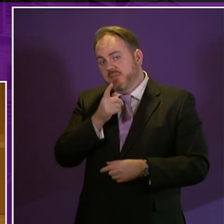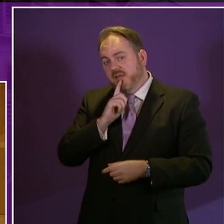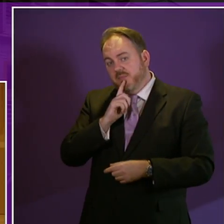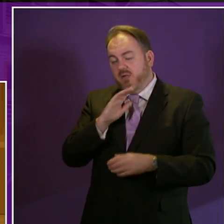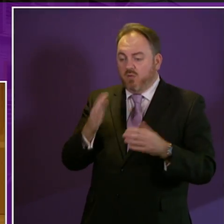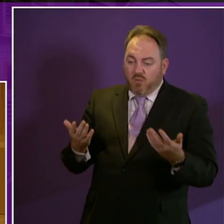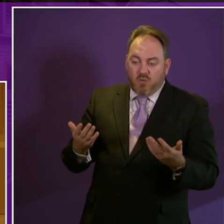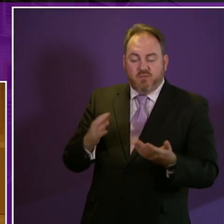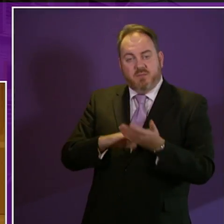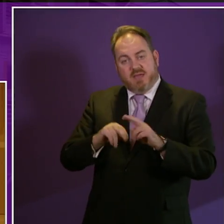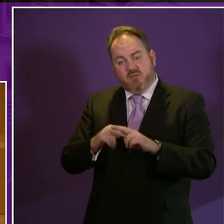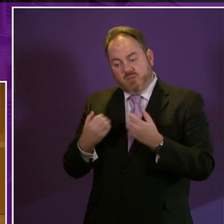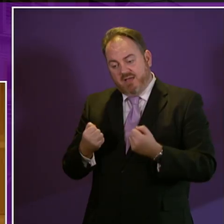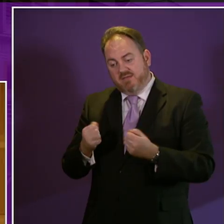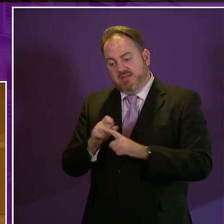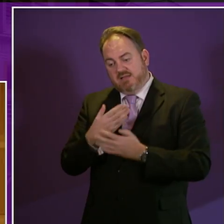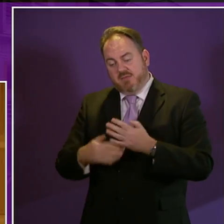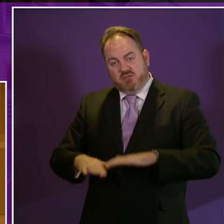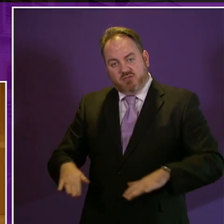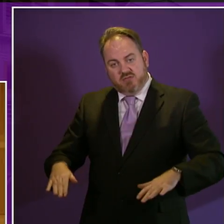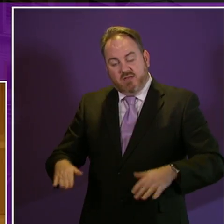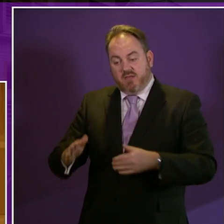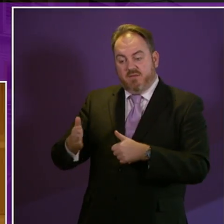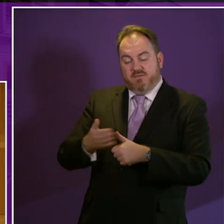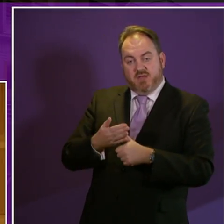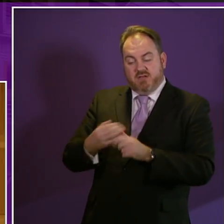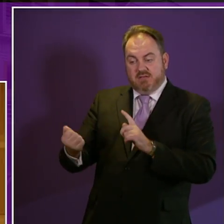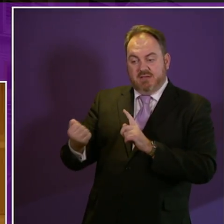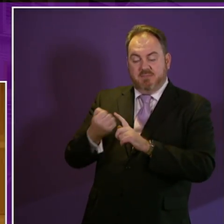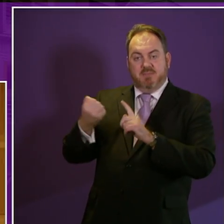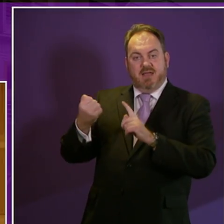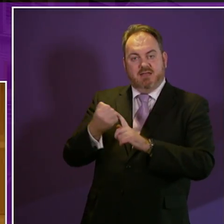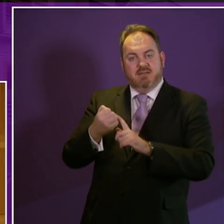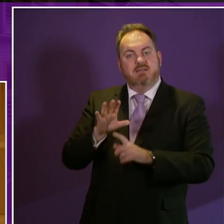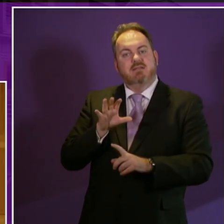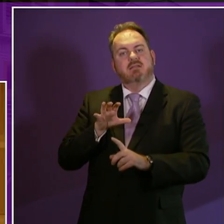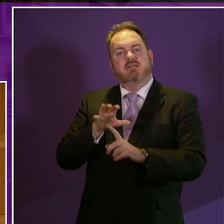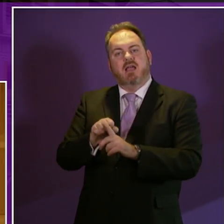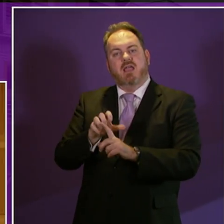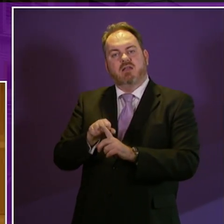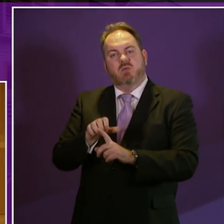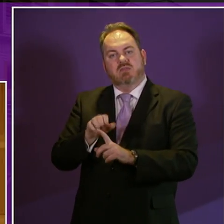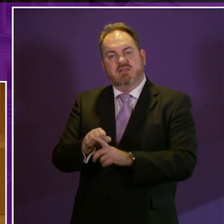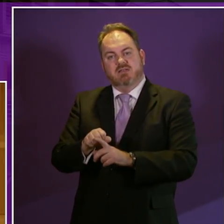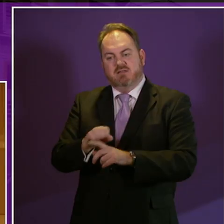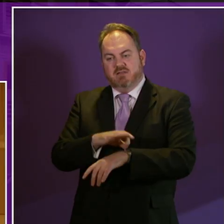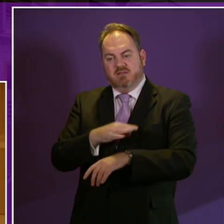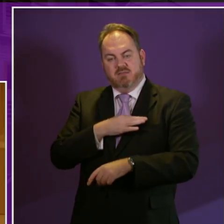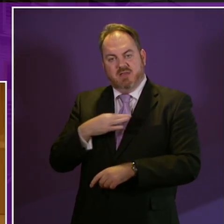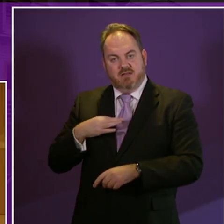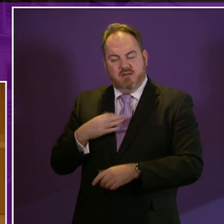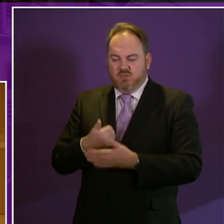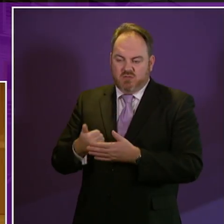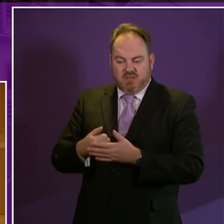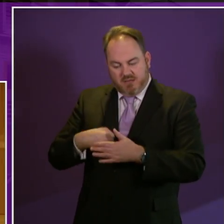that process begins with diagnosis now many physical disabilities will be self-evident or clearly apparent at birth